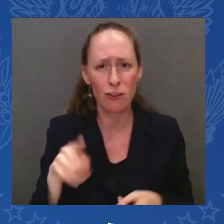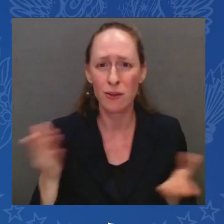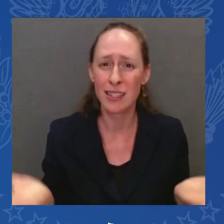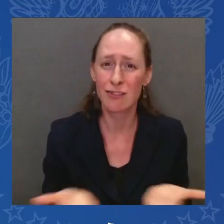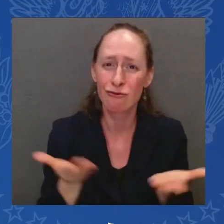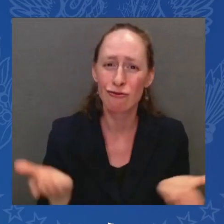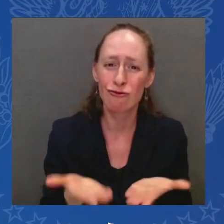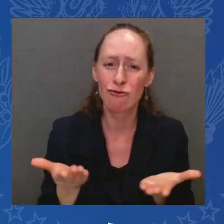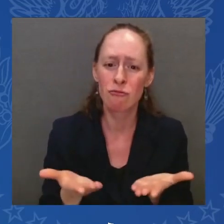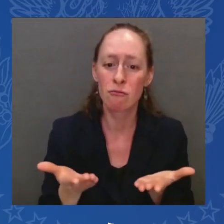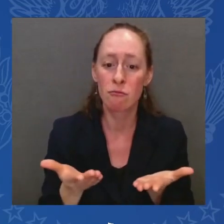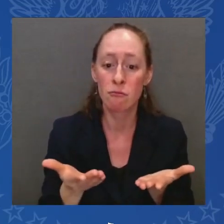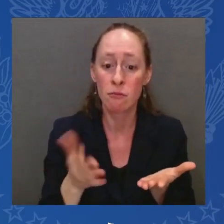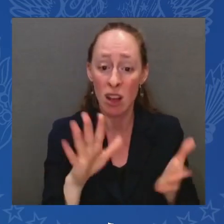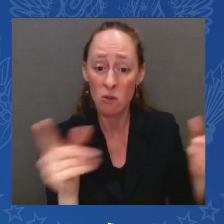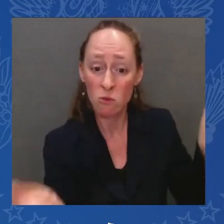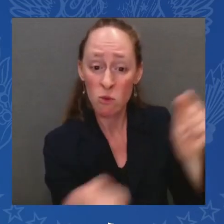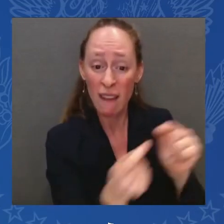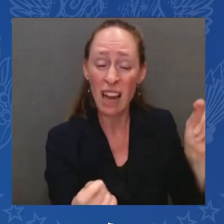it's about